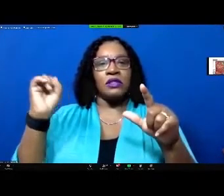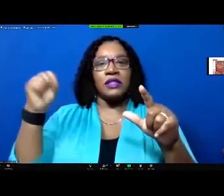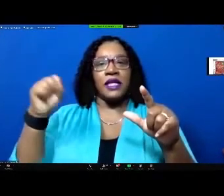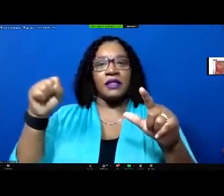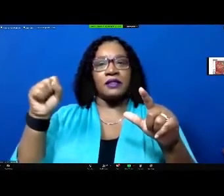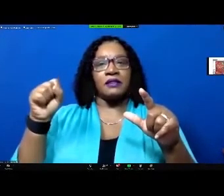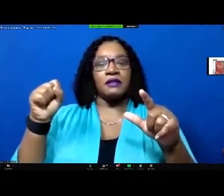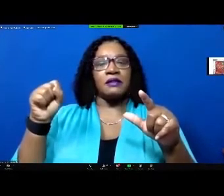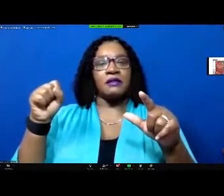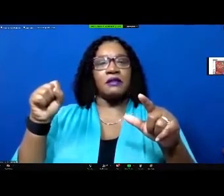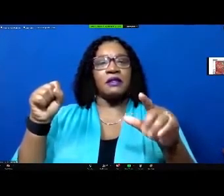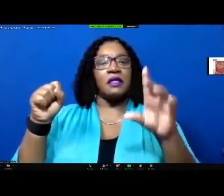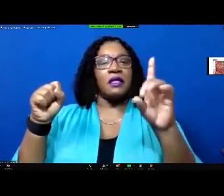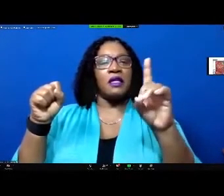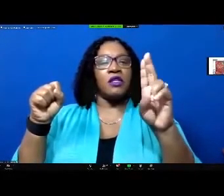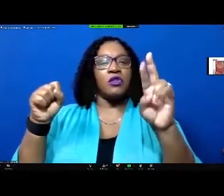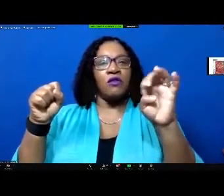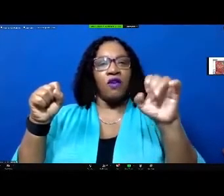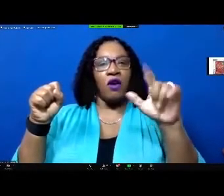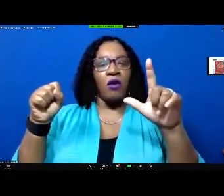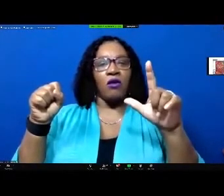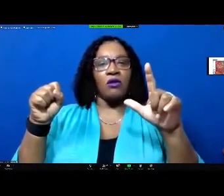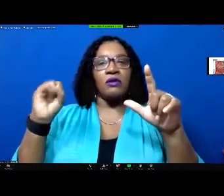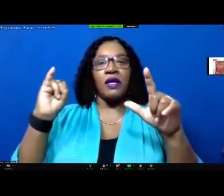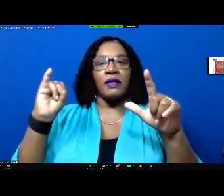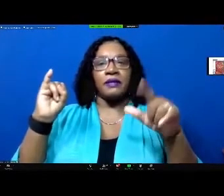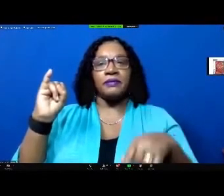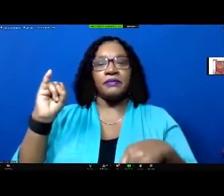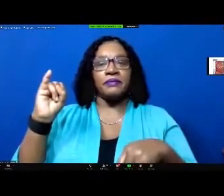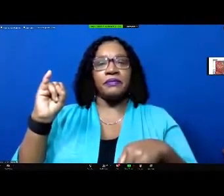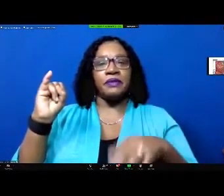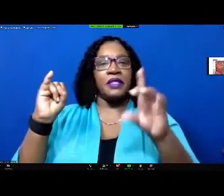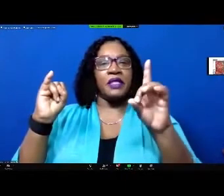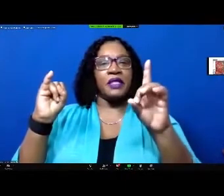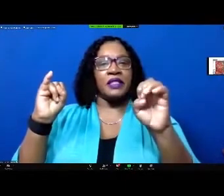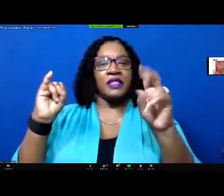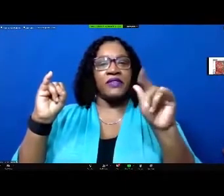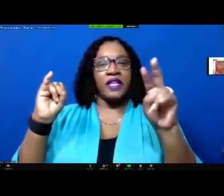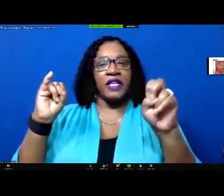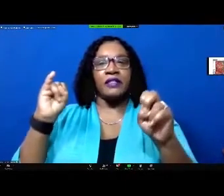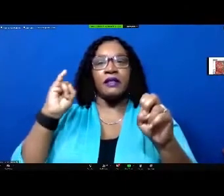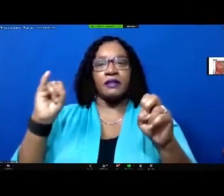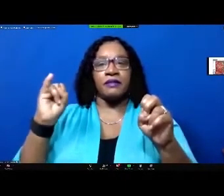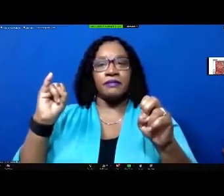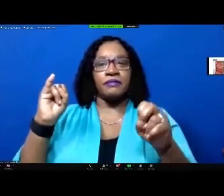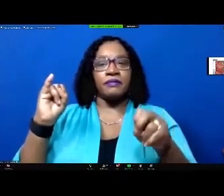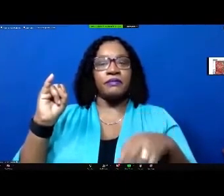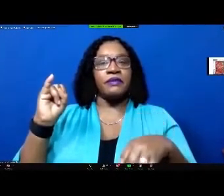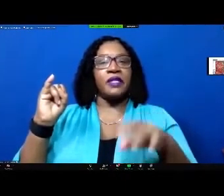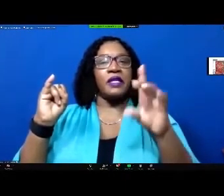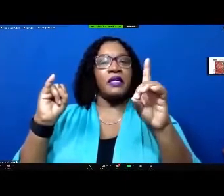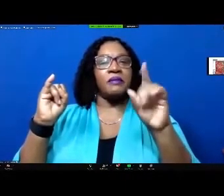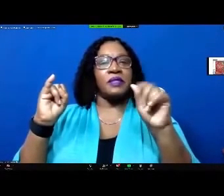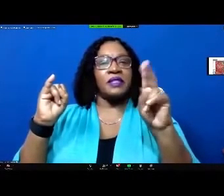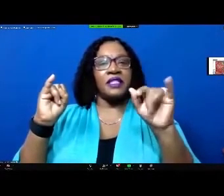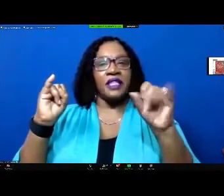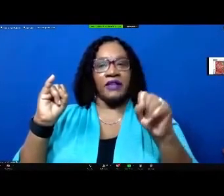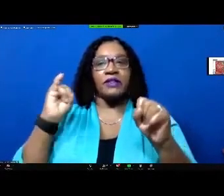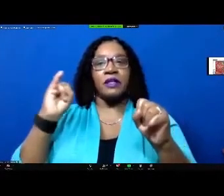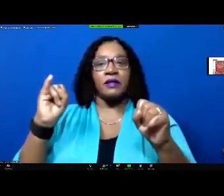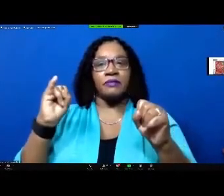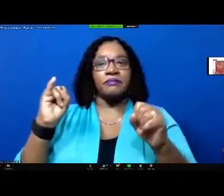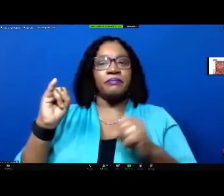mr duvall aye mr vine aye mr davis aye